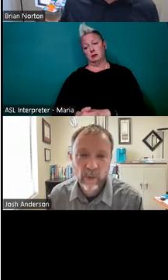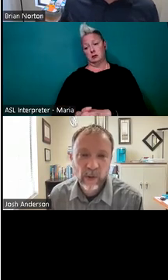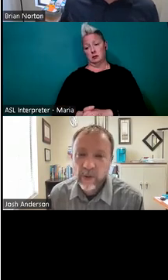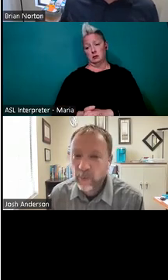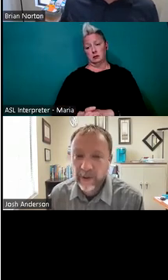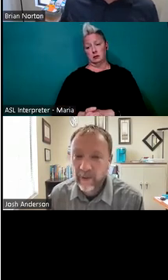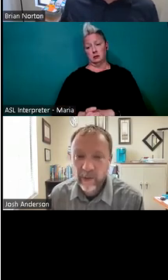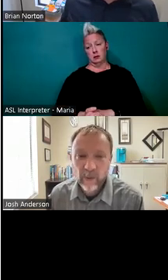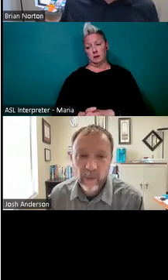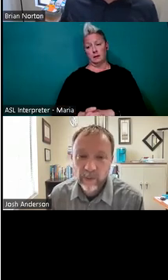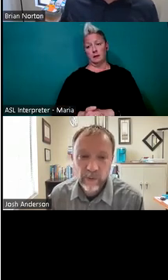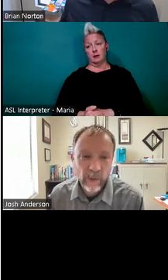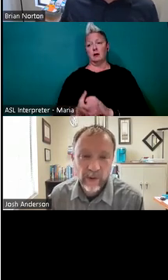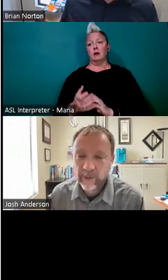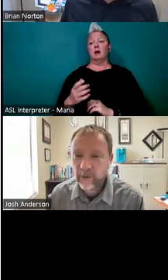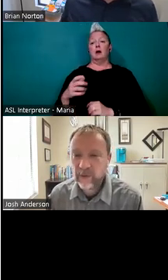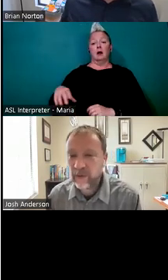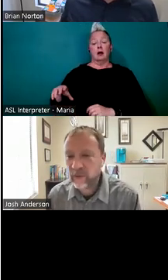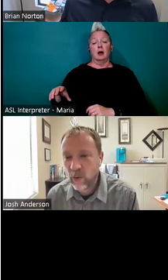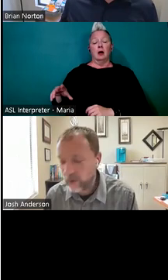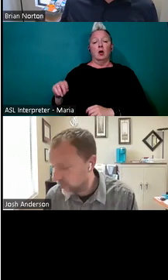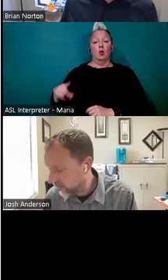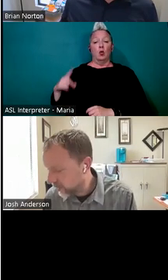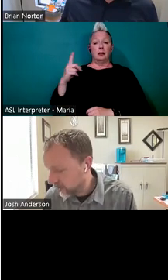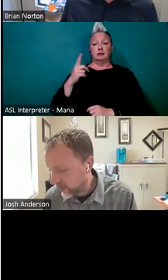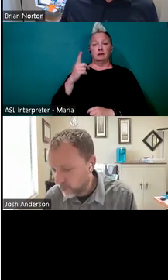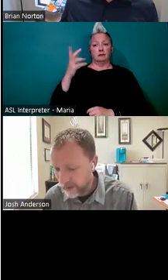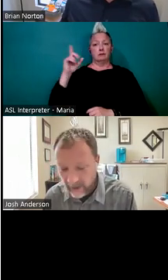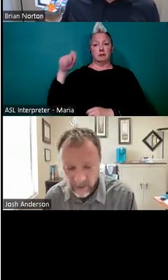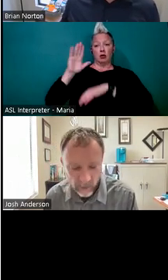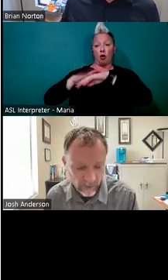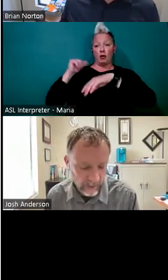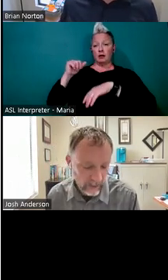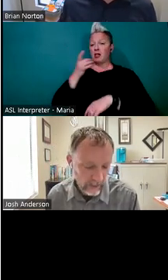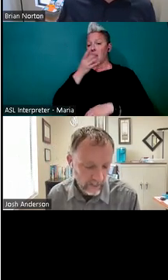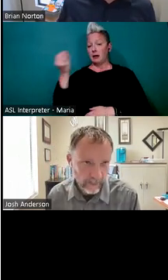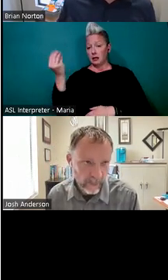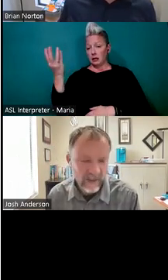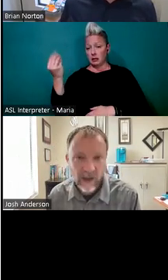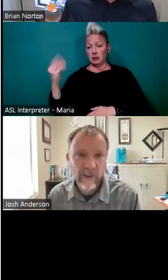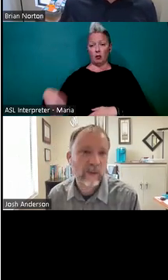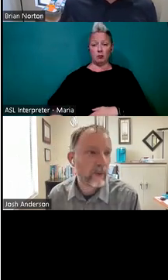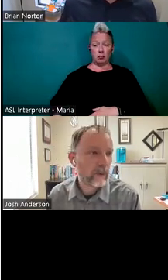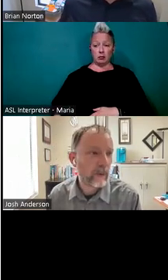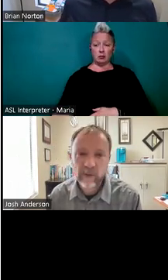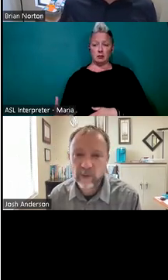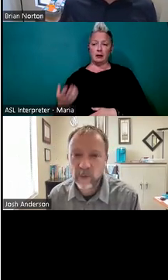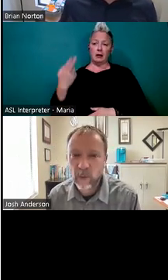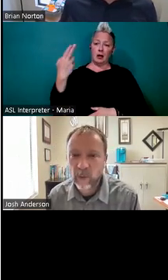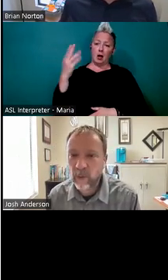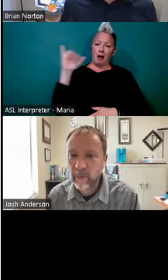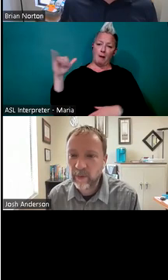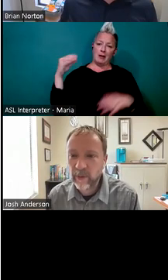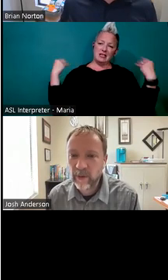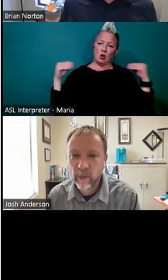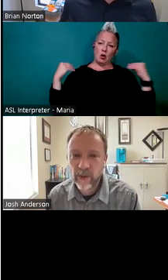very helpful. The blinking light when the pager is going off is, is always a great one and something that it's a hobby store. We can play as much as